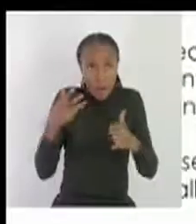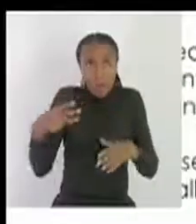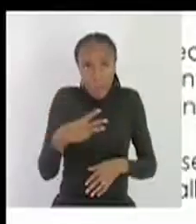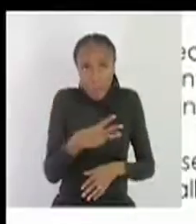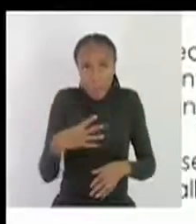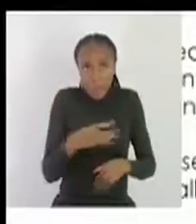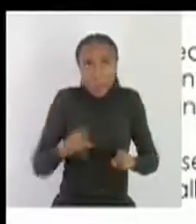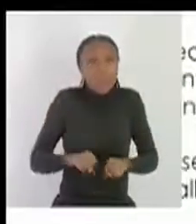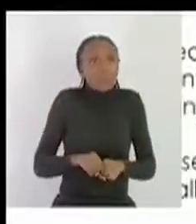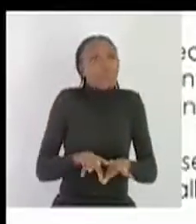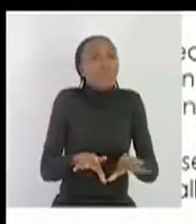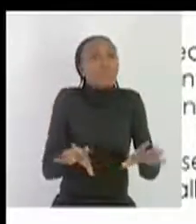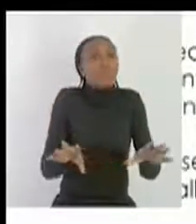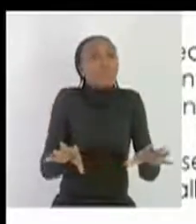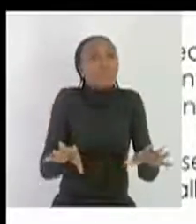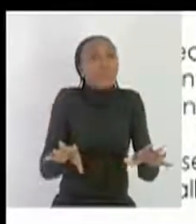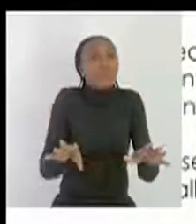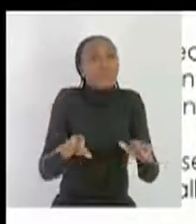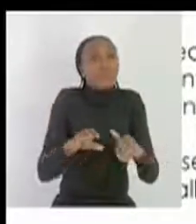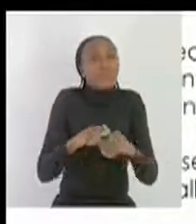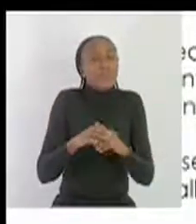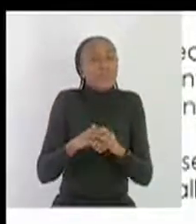in conclusion